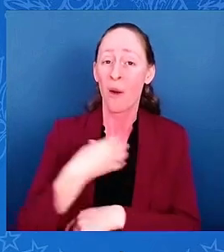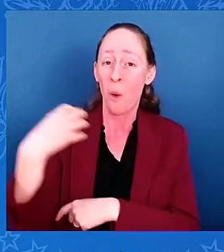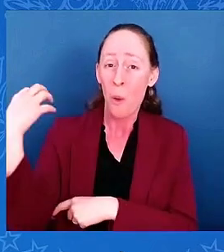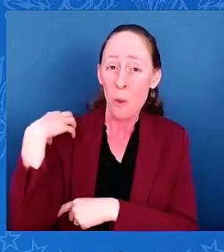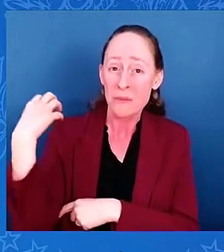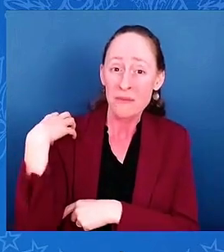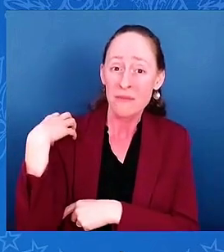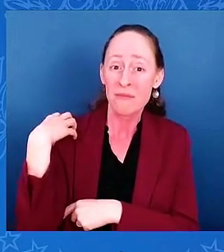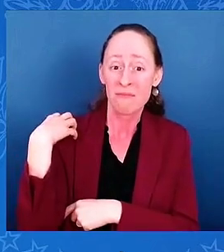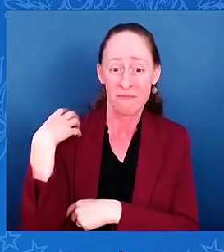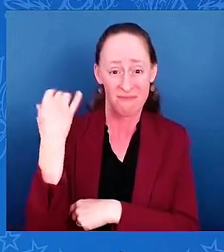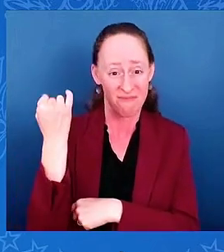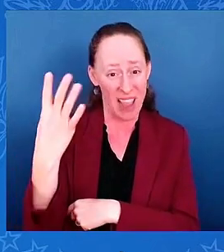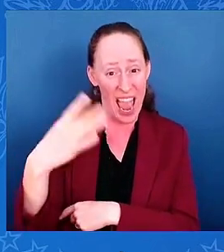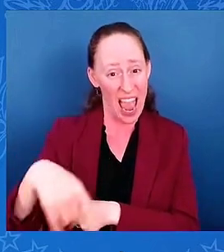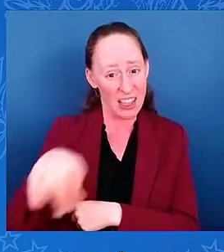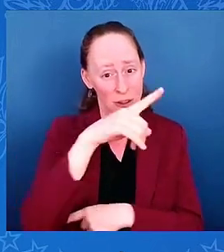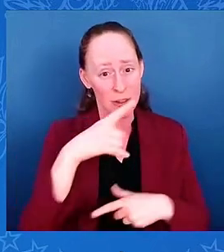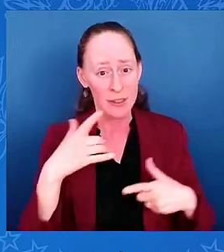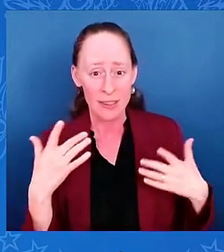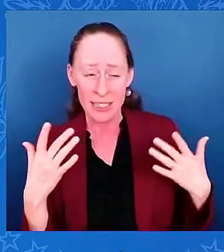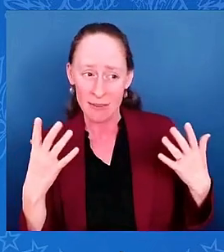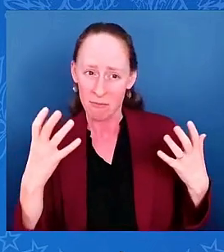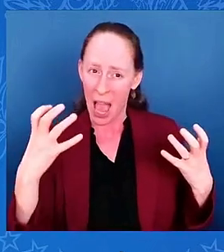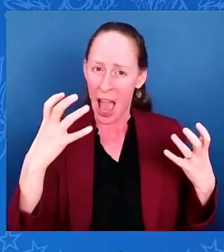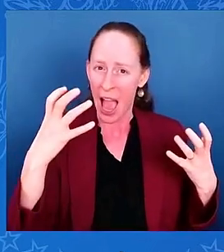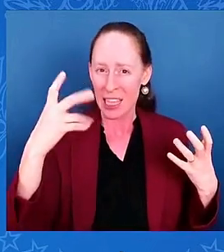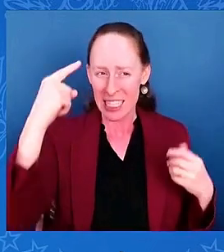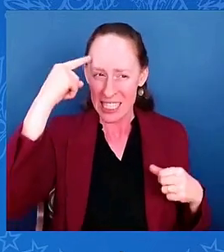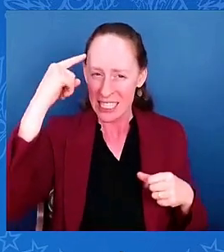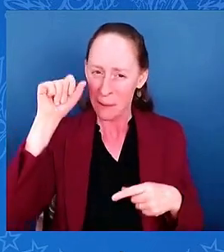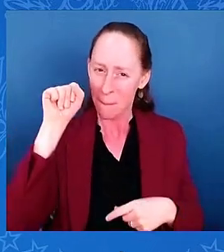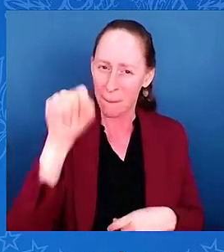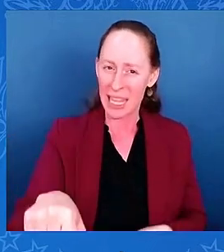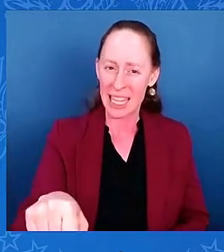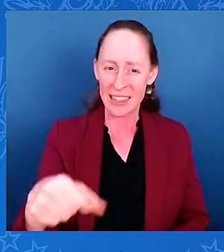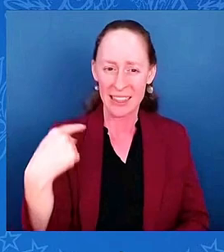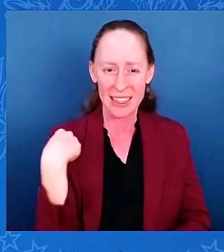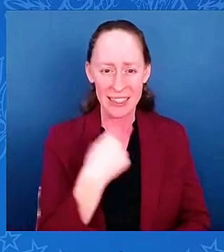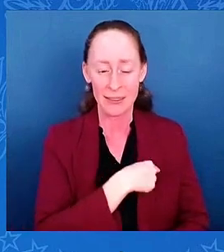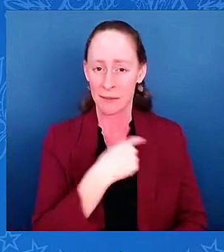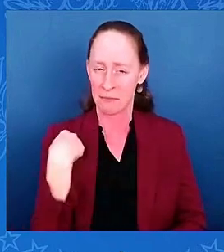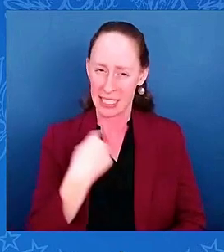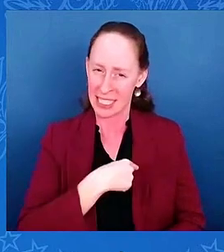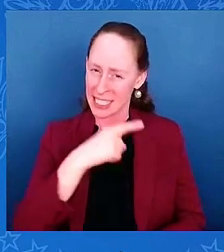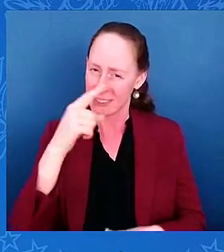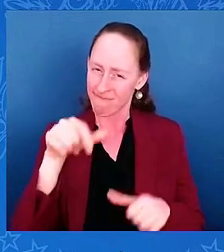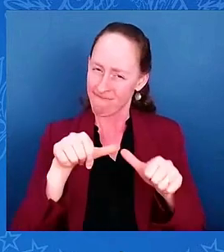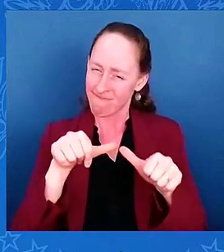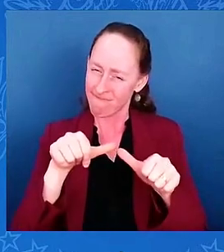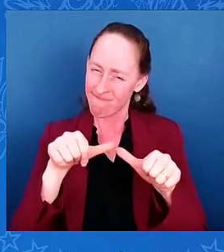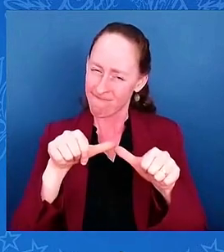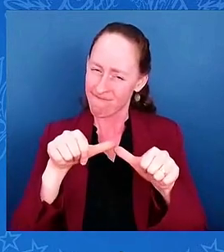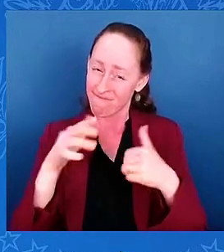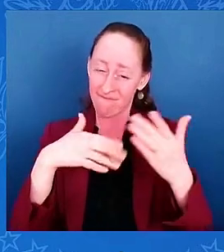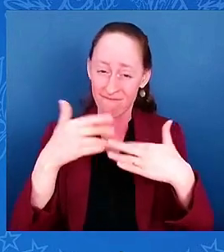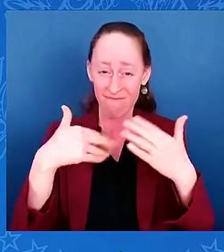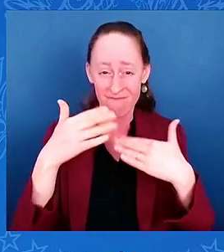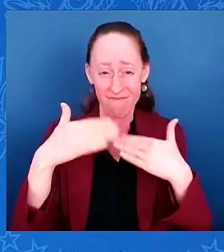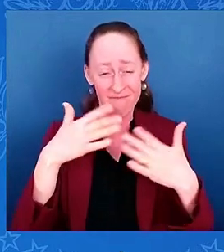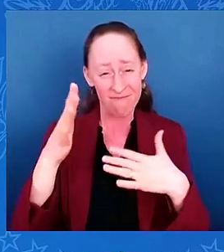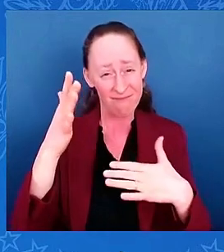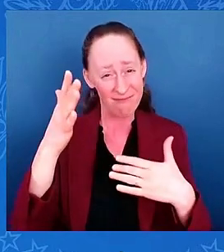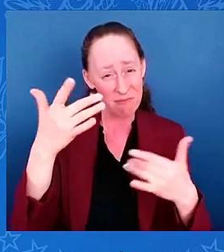and got through perhaps the toughest group of playoff opponents in league history. They have etched their names